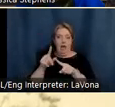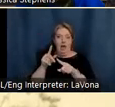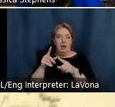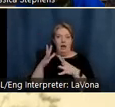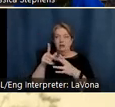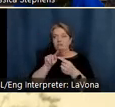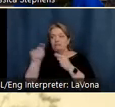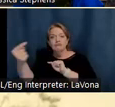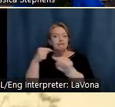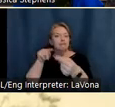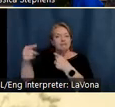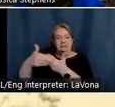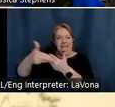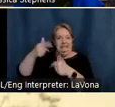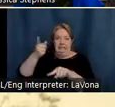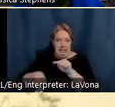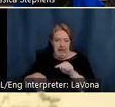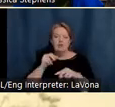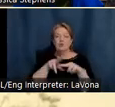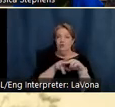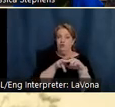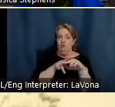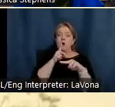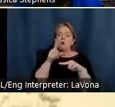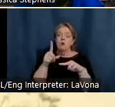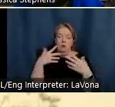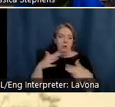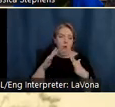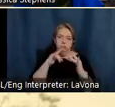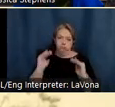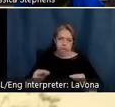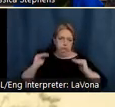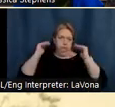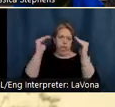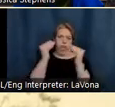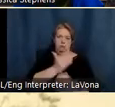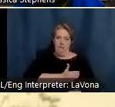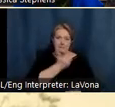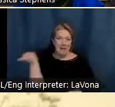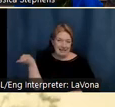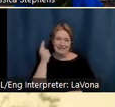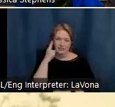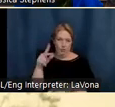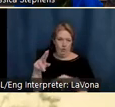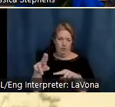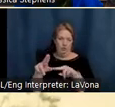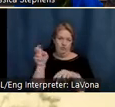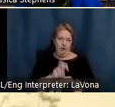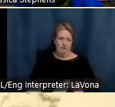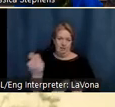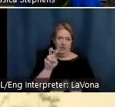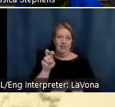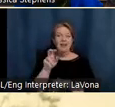So the railroad was truly an advancement for what would soon become a tourist